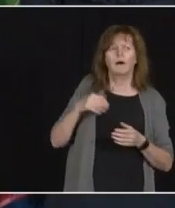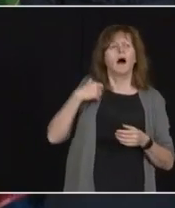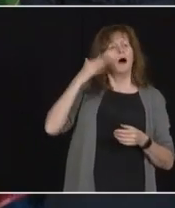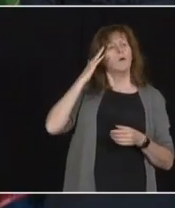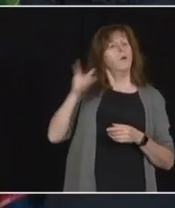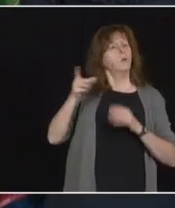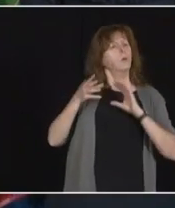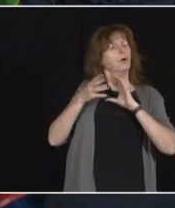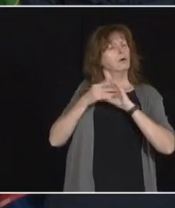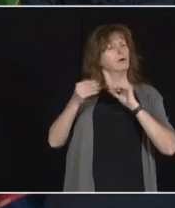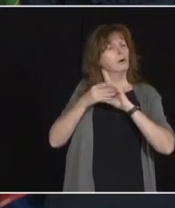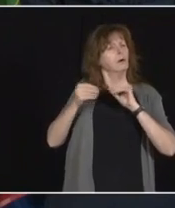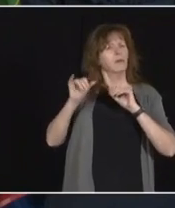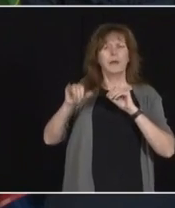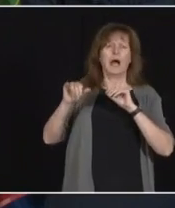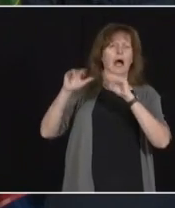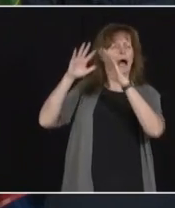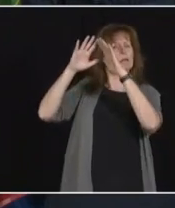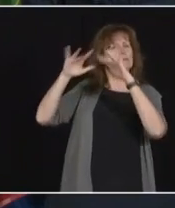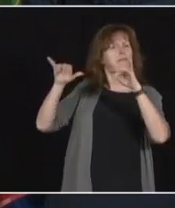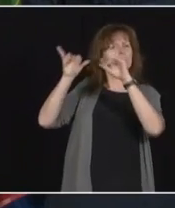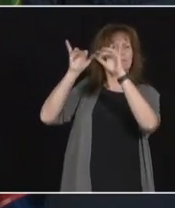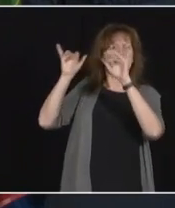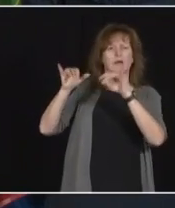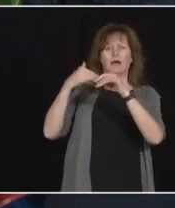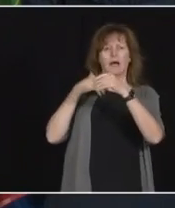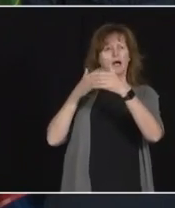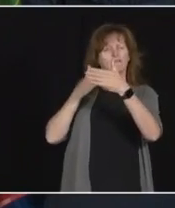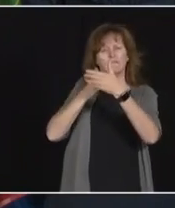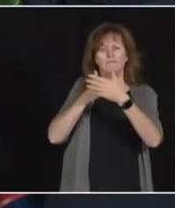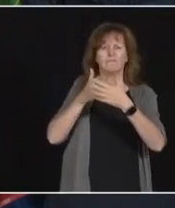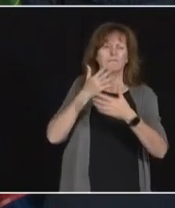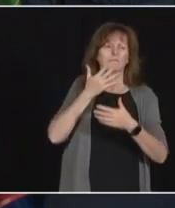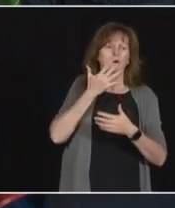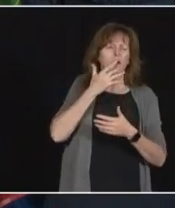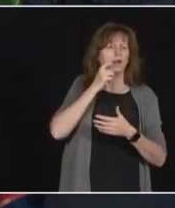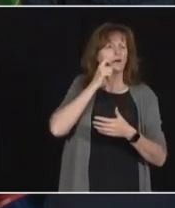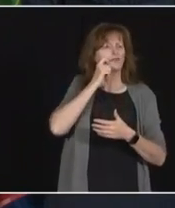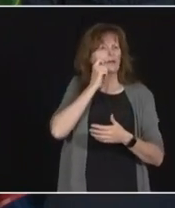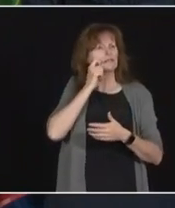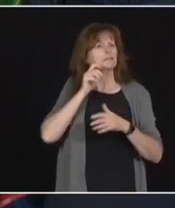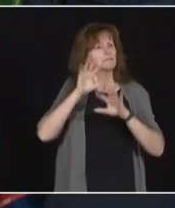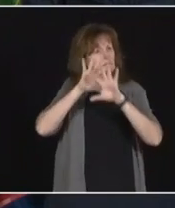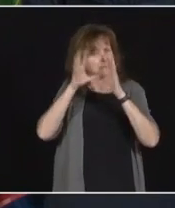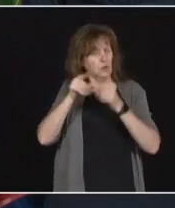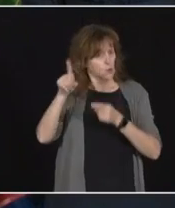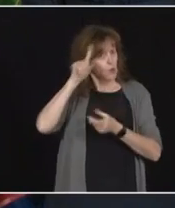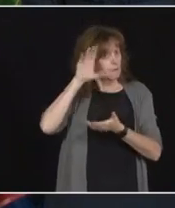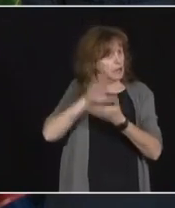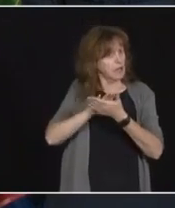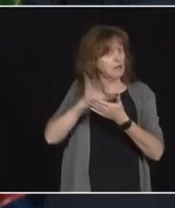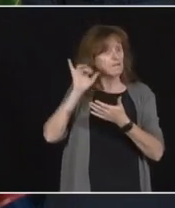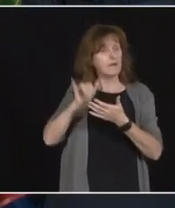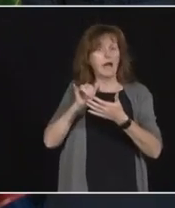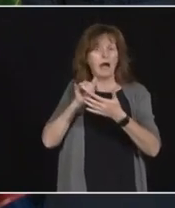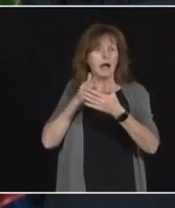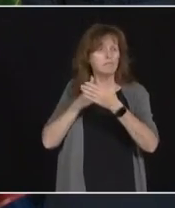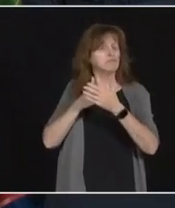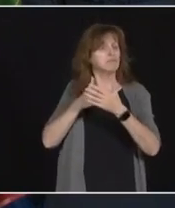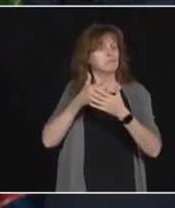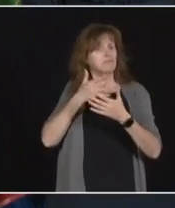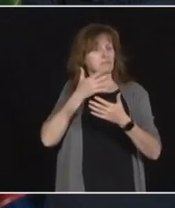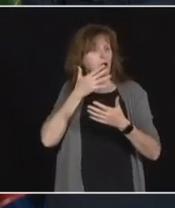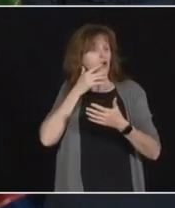and the generalization general population. But do you believe that systemic racism is real in policing in Ontario? I'm specifically asking